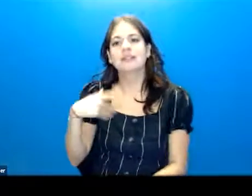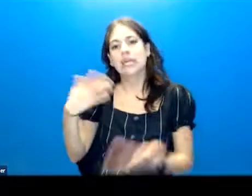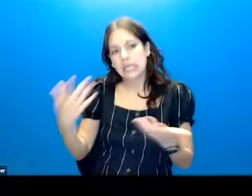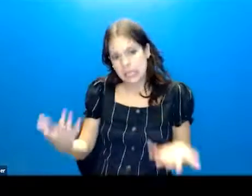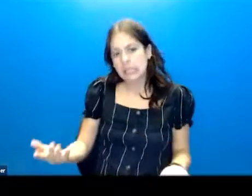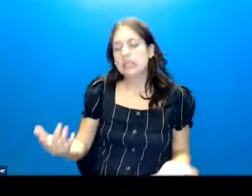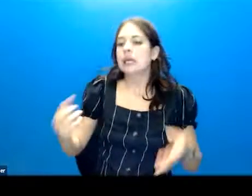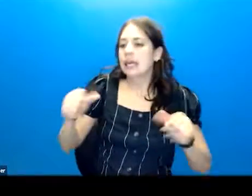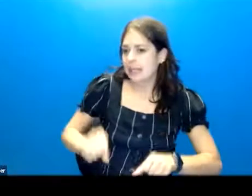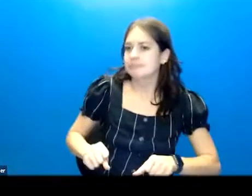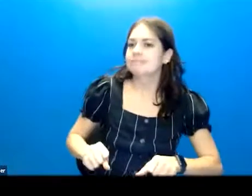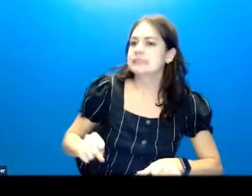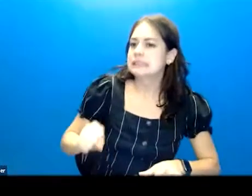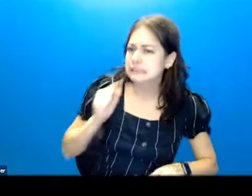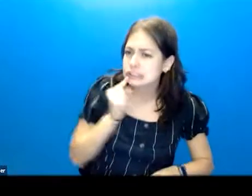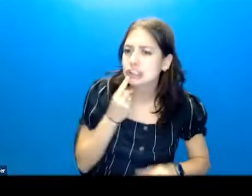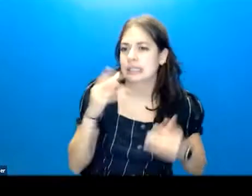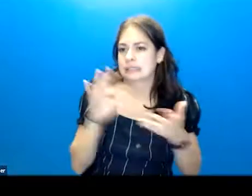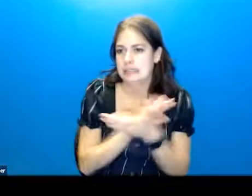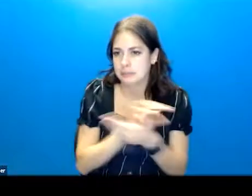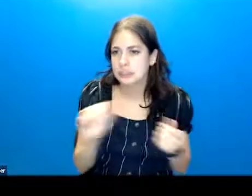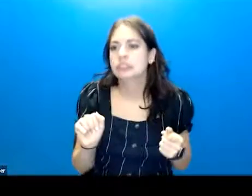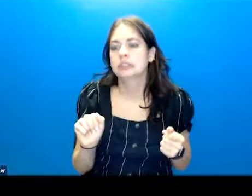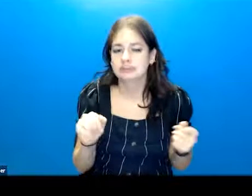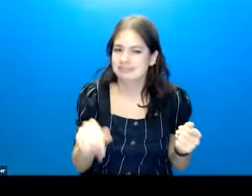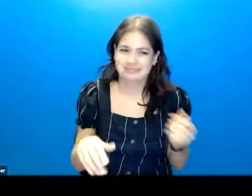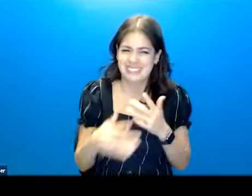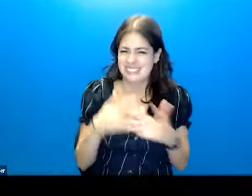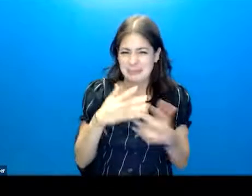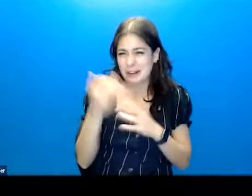damage. Even from an attempt.